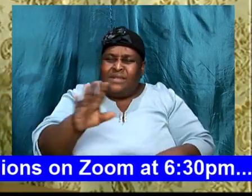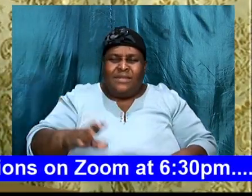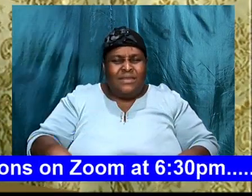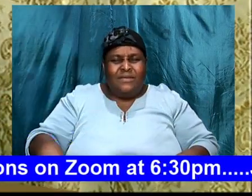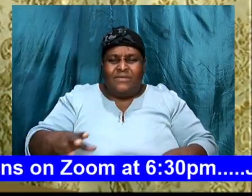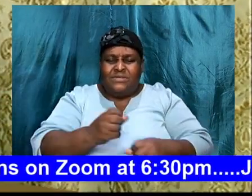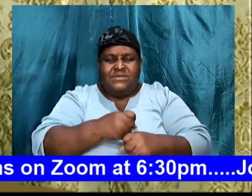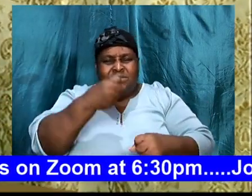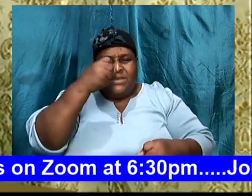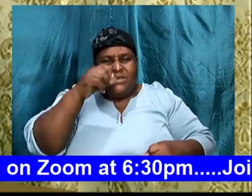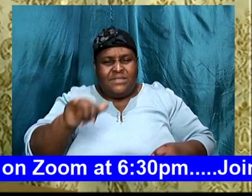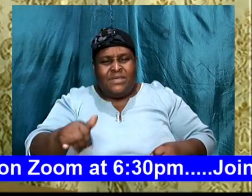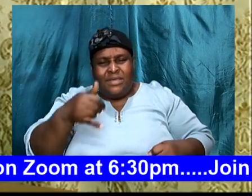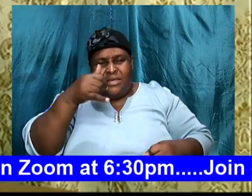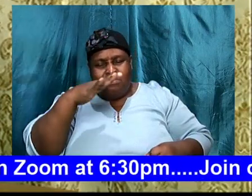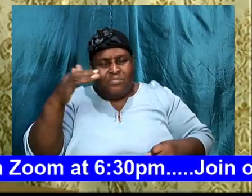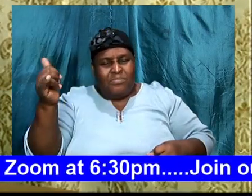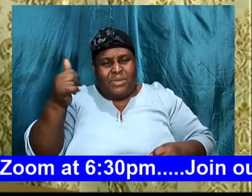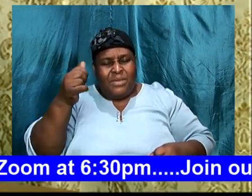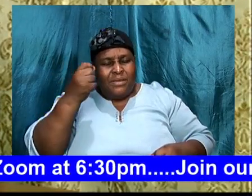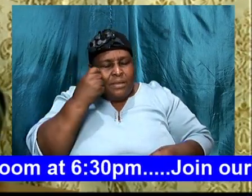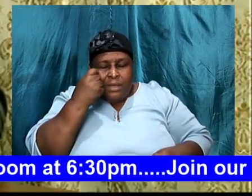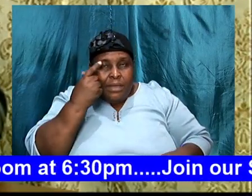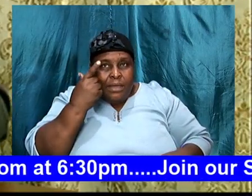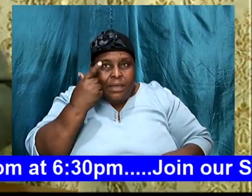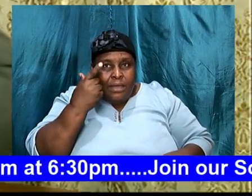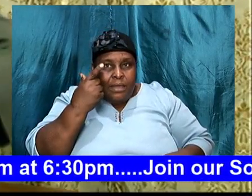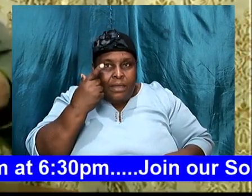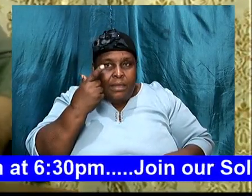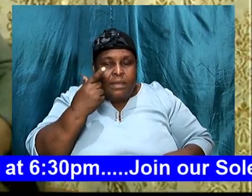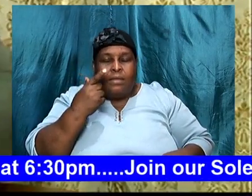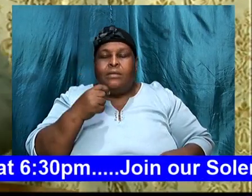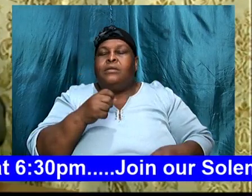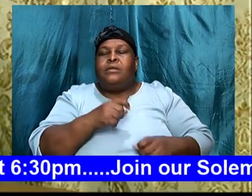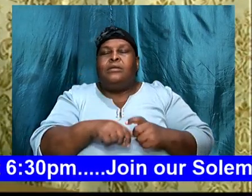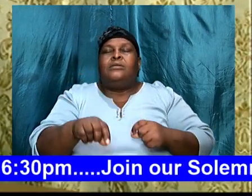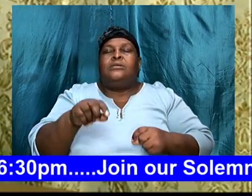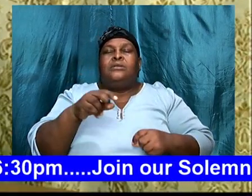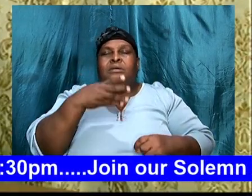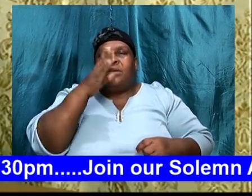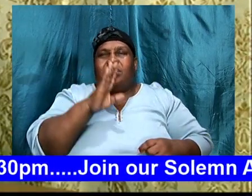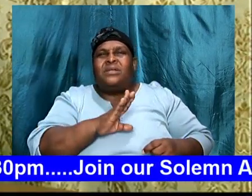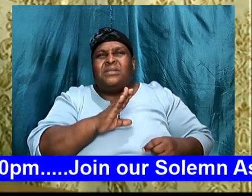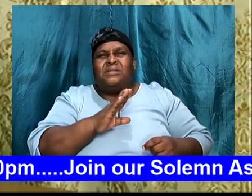God didn't have to, deviate his plan, because Joseph, was now, sold into Egypt.